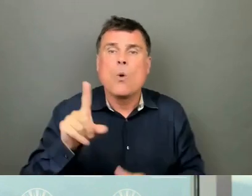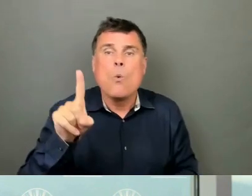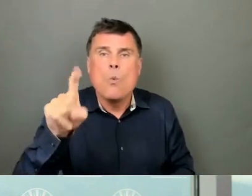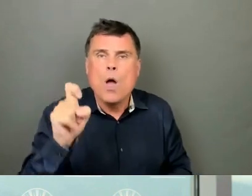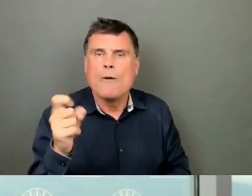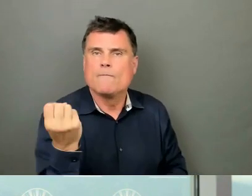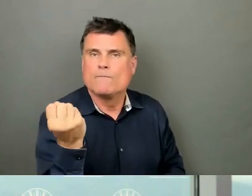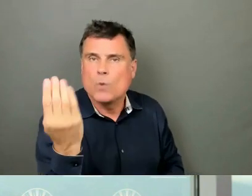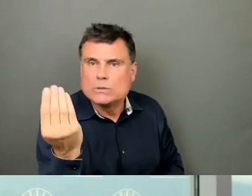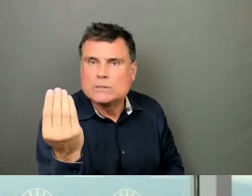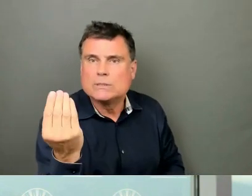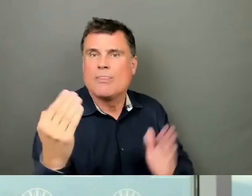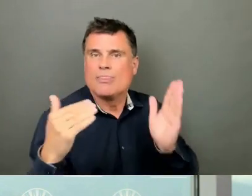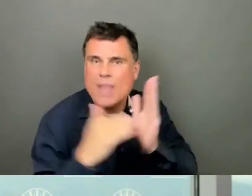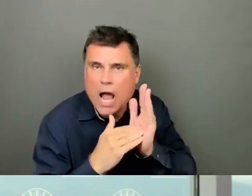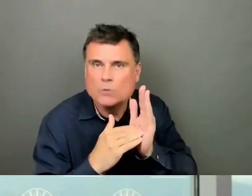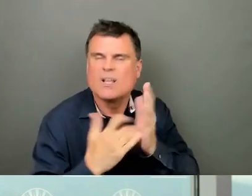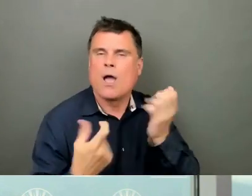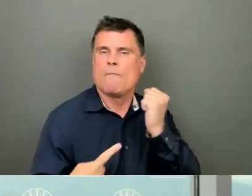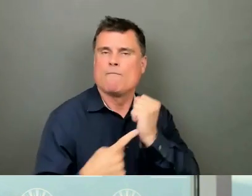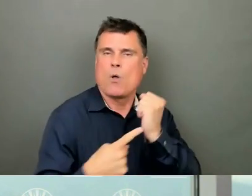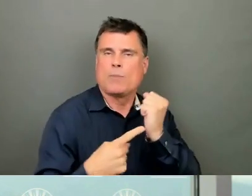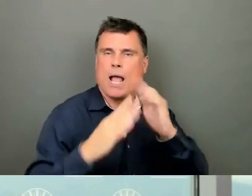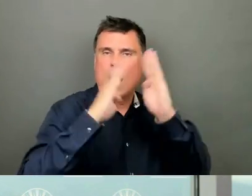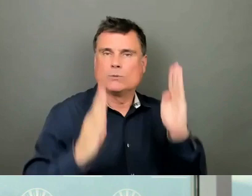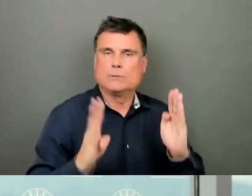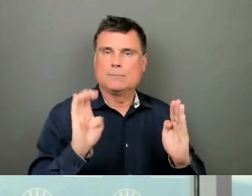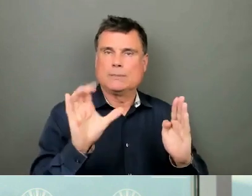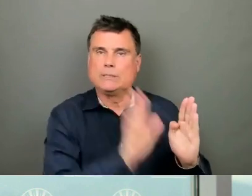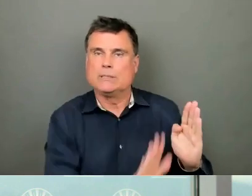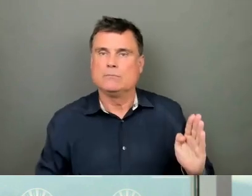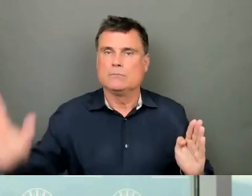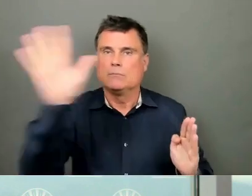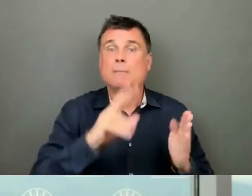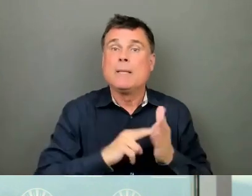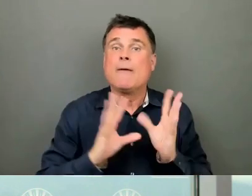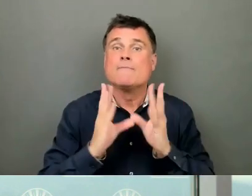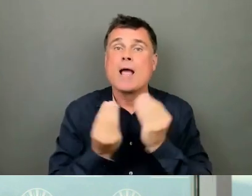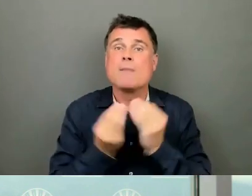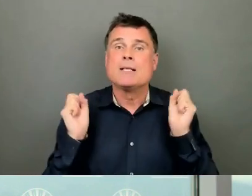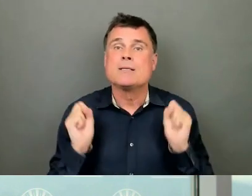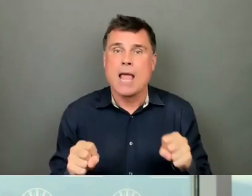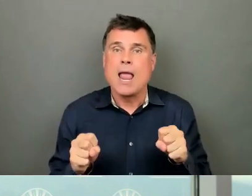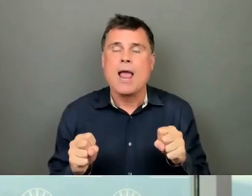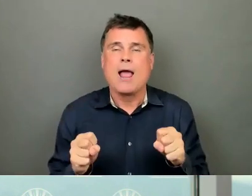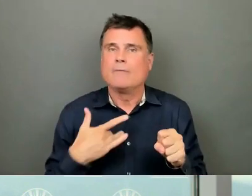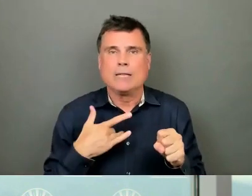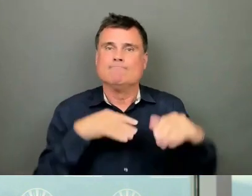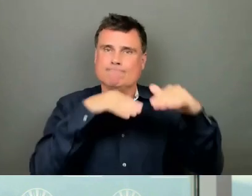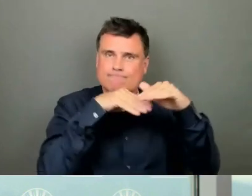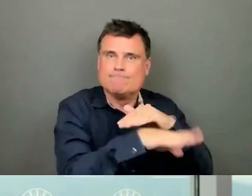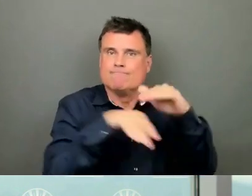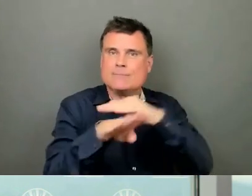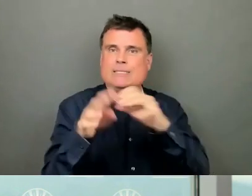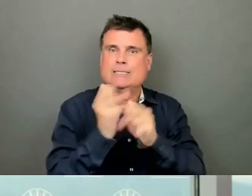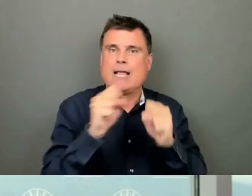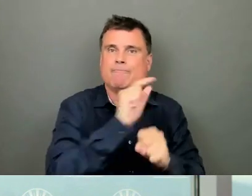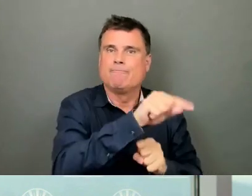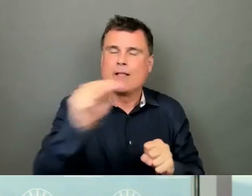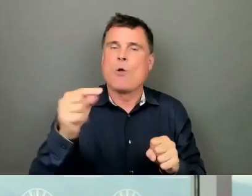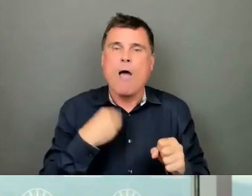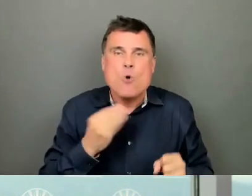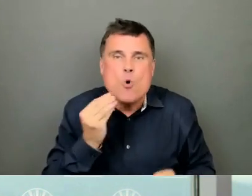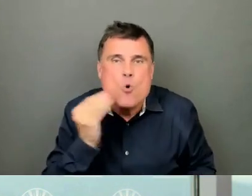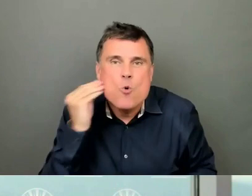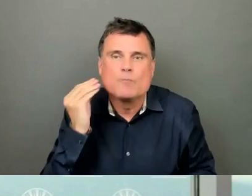,000 affordable homes for British Columbians. So families have a safe and secure place to call home. Thank you. I'll be happy to take any questions you may have.